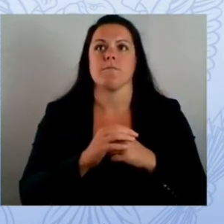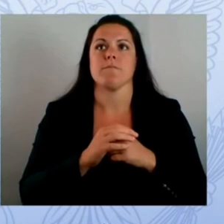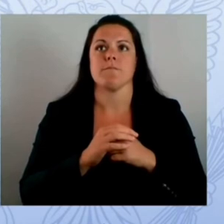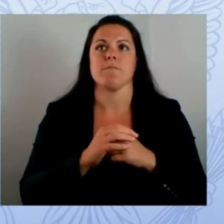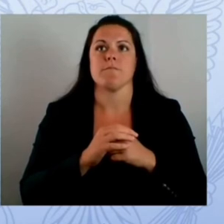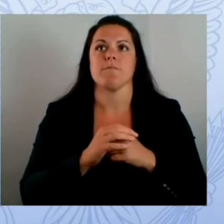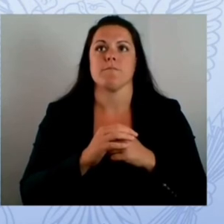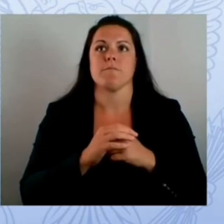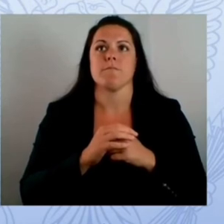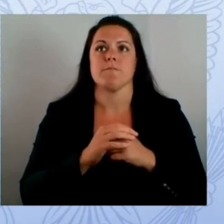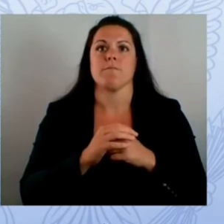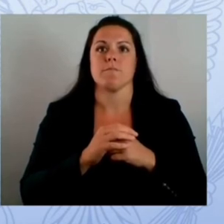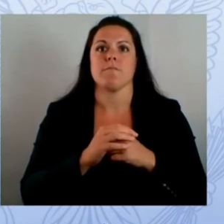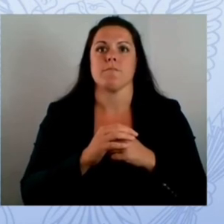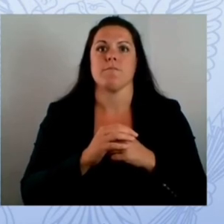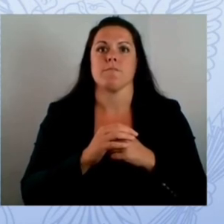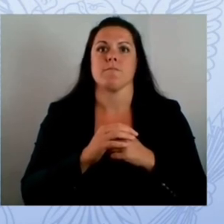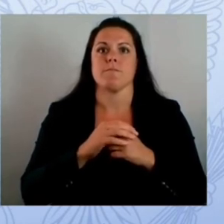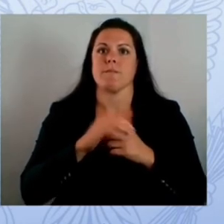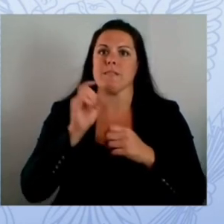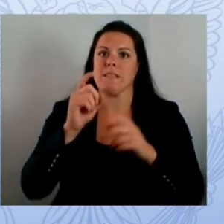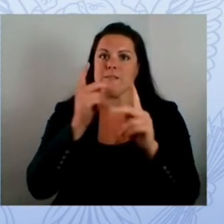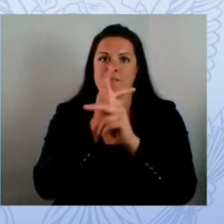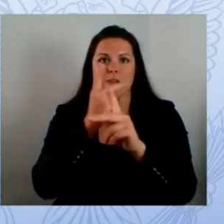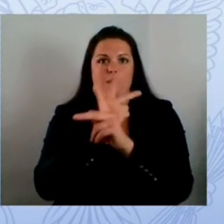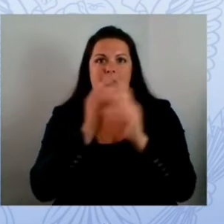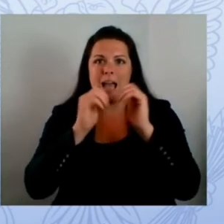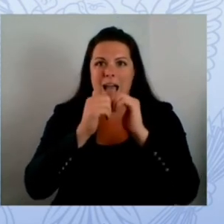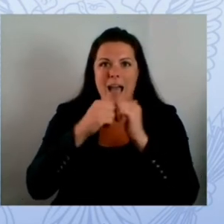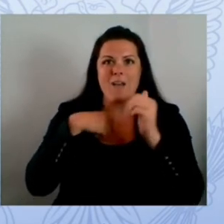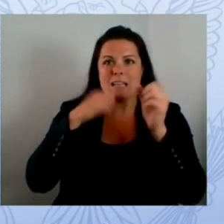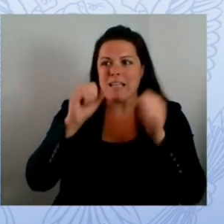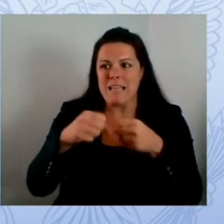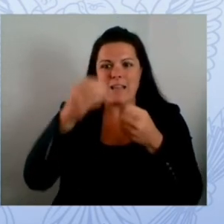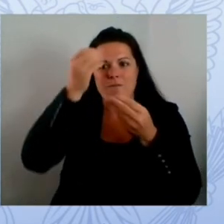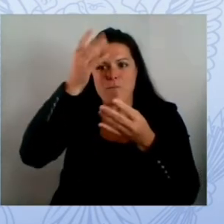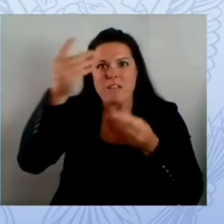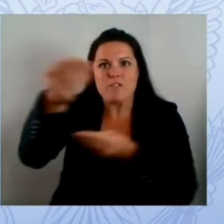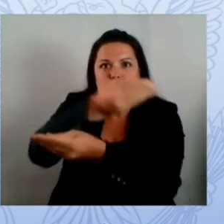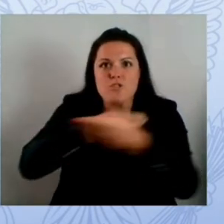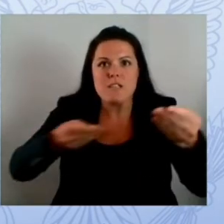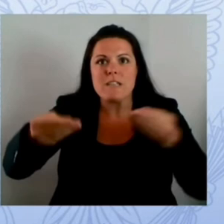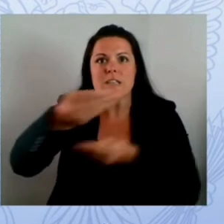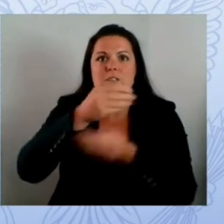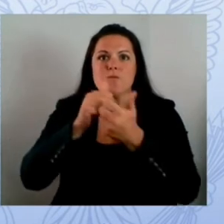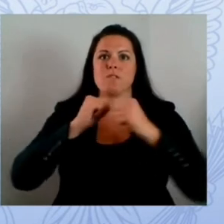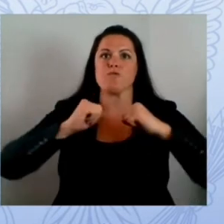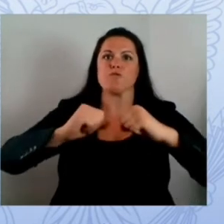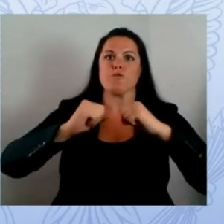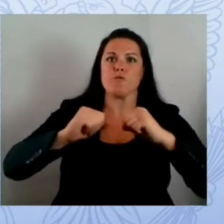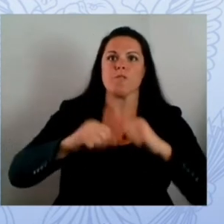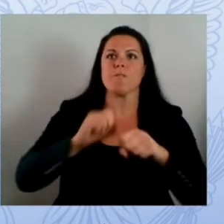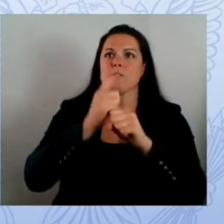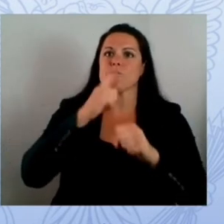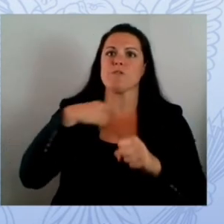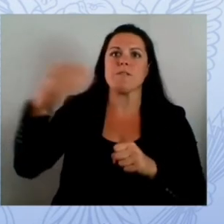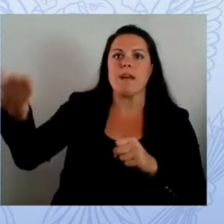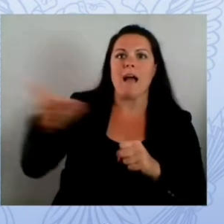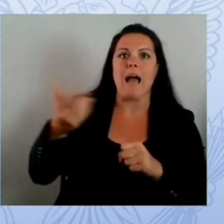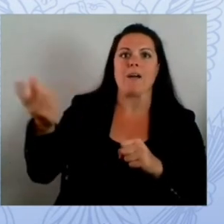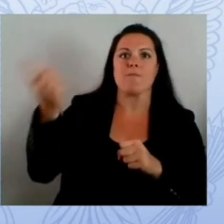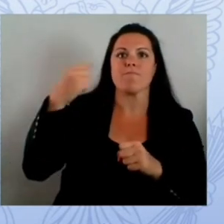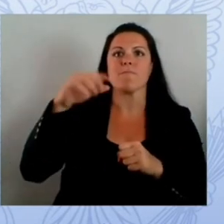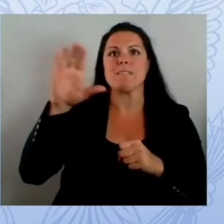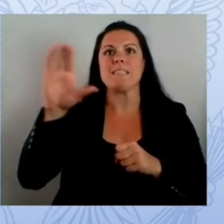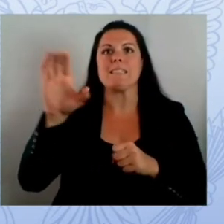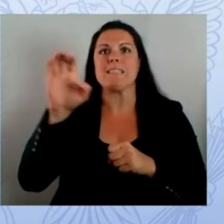which we did not have and i know there are many smaller rural districts in america that will not have the resources to go out and hire a